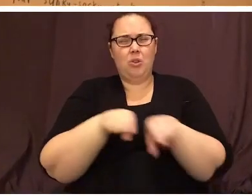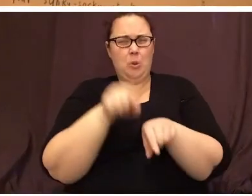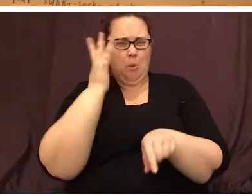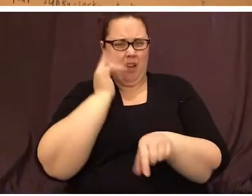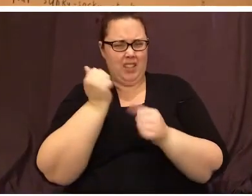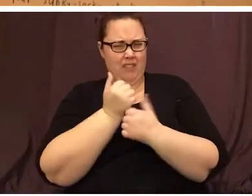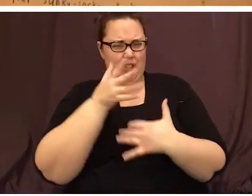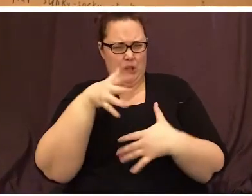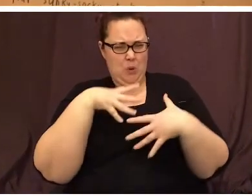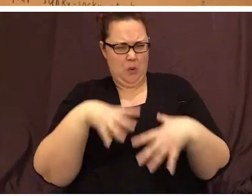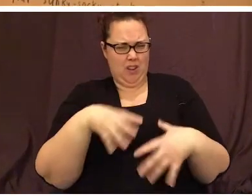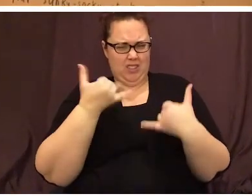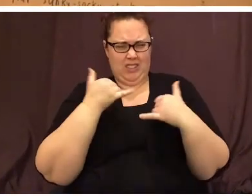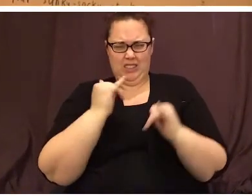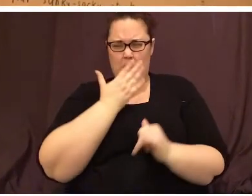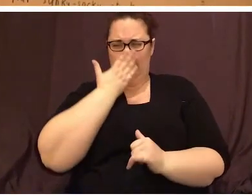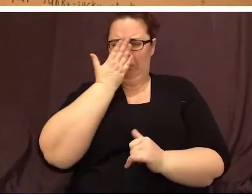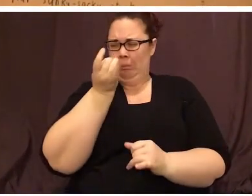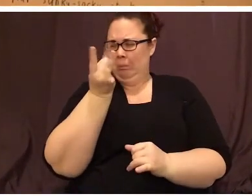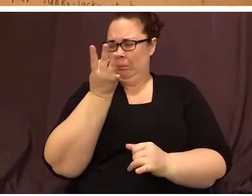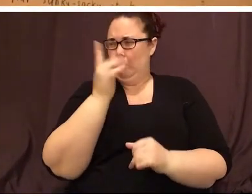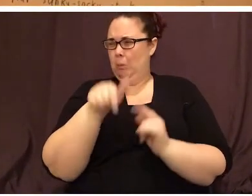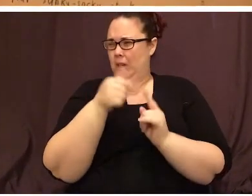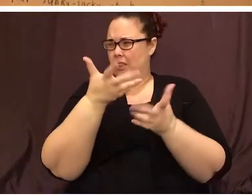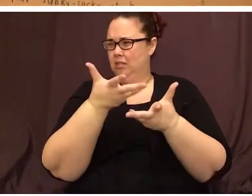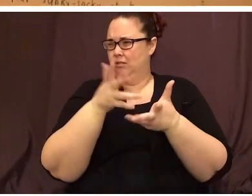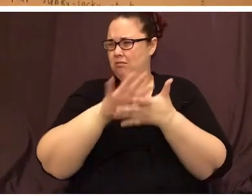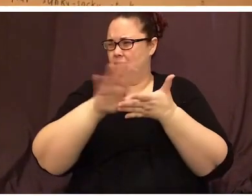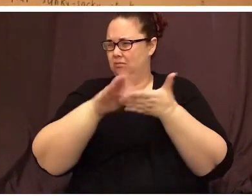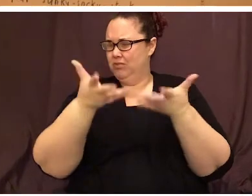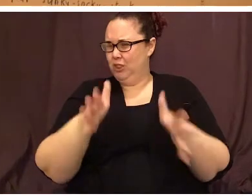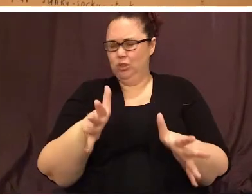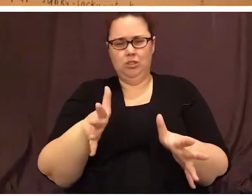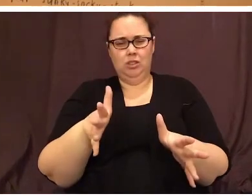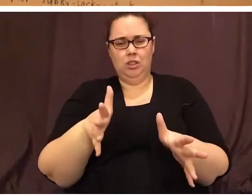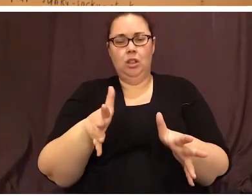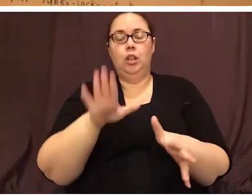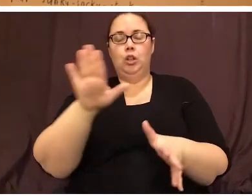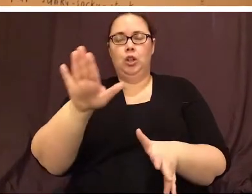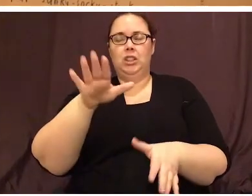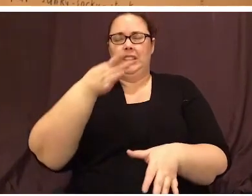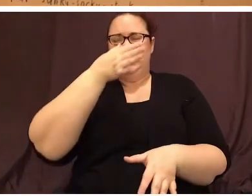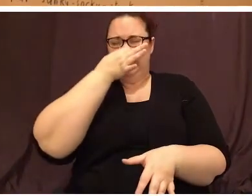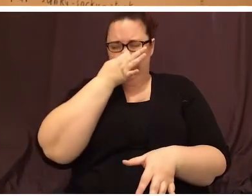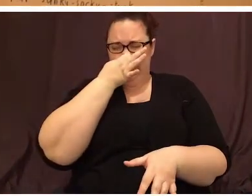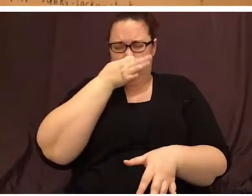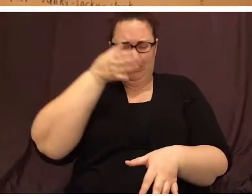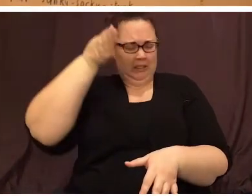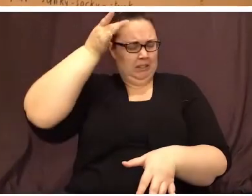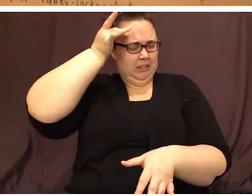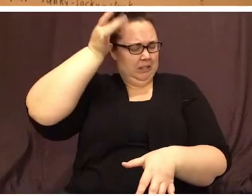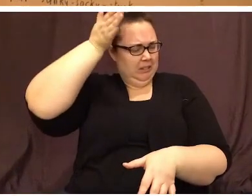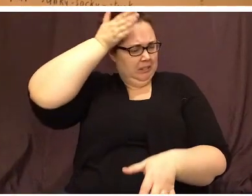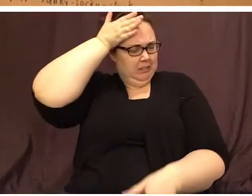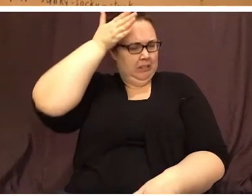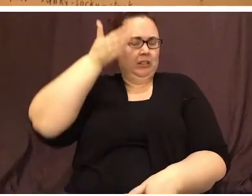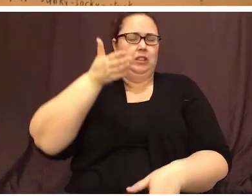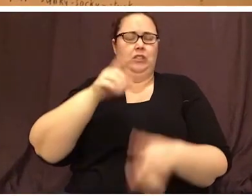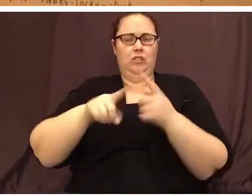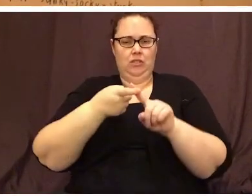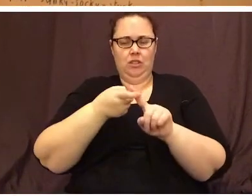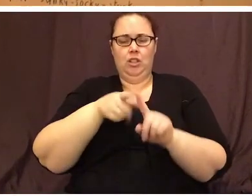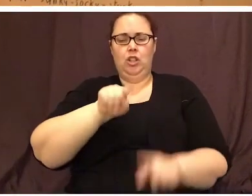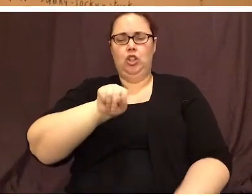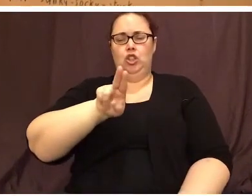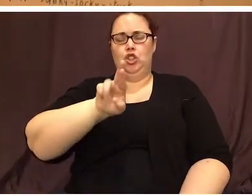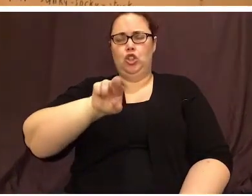wear still smell even after it's washed? Your stinky, socky, stucky on head buddy, turquoise crown. P